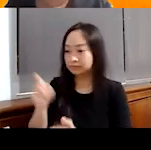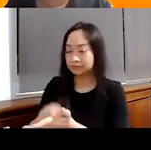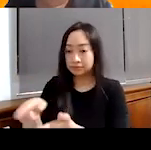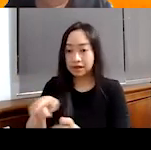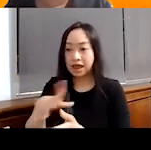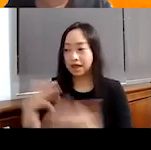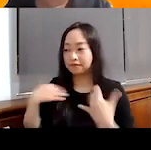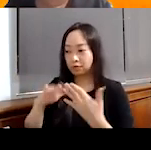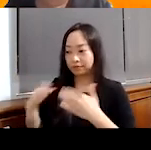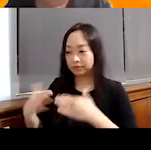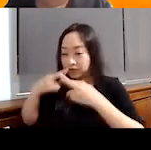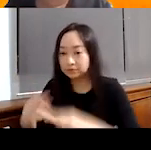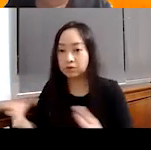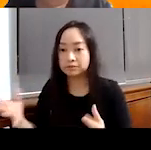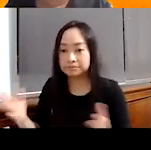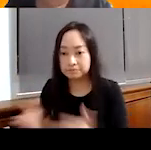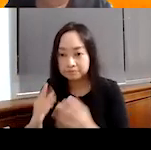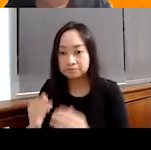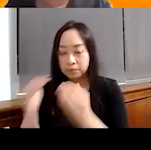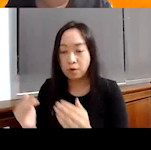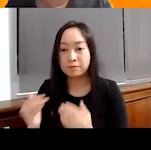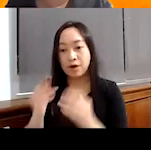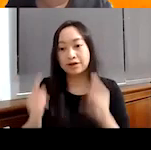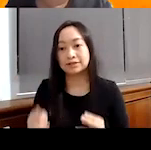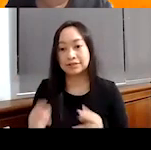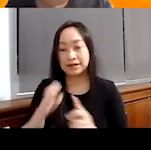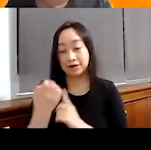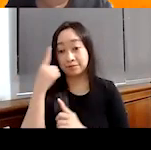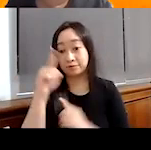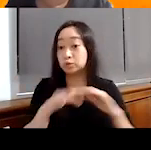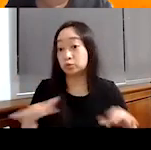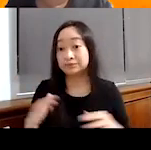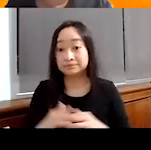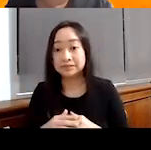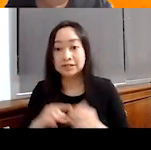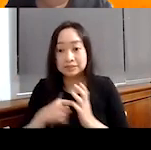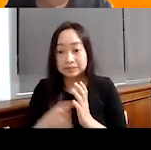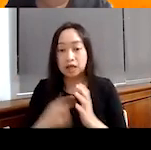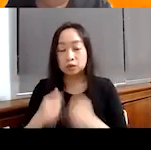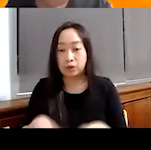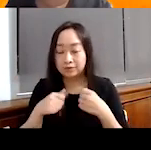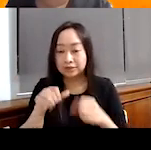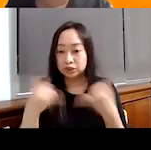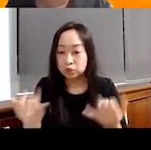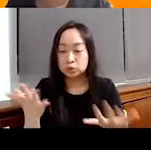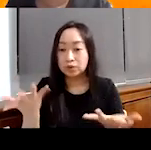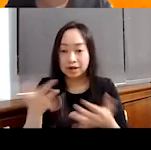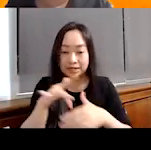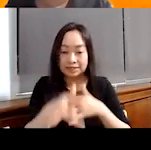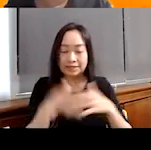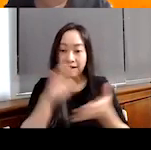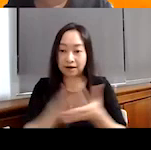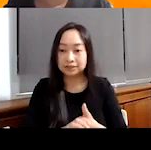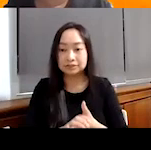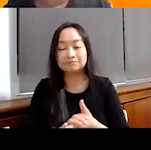responses to promoting healthy environments for children, um, start to address issues of early marriage, have discussions